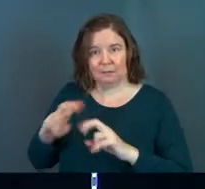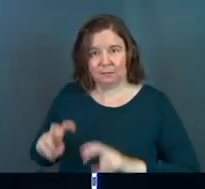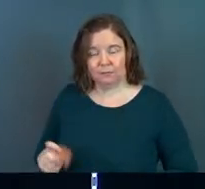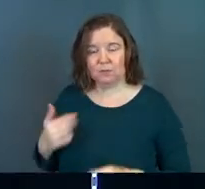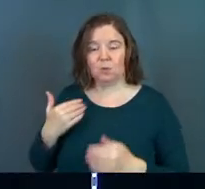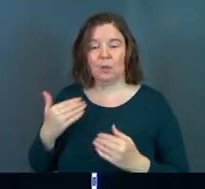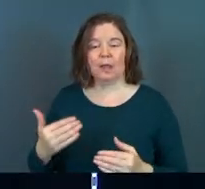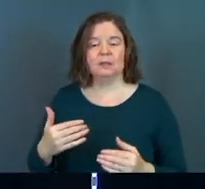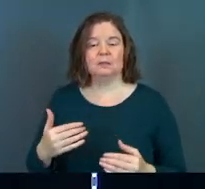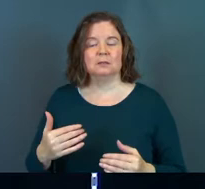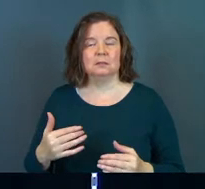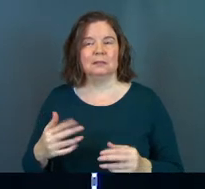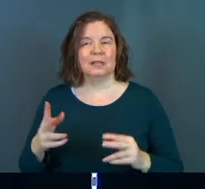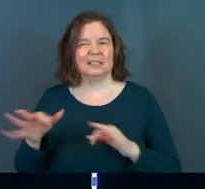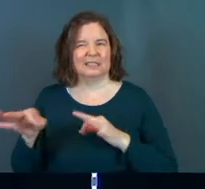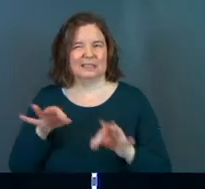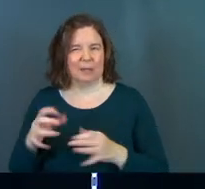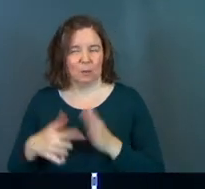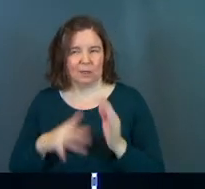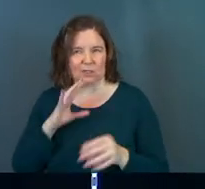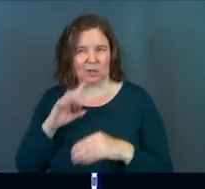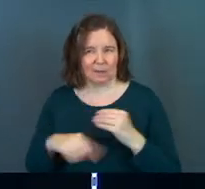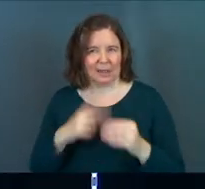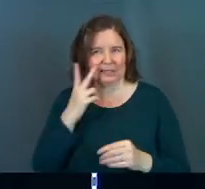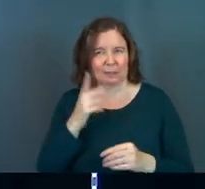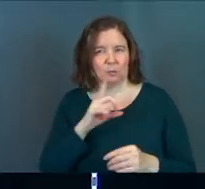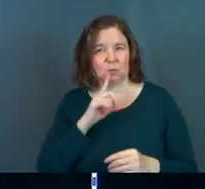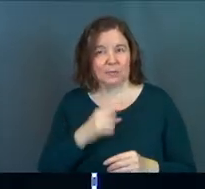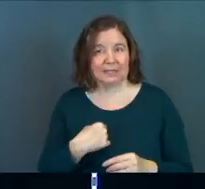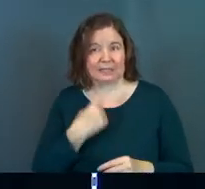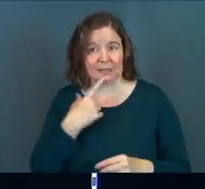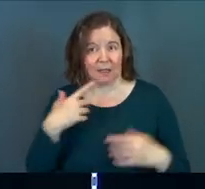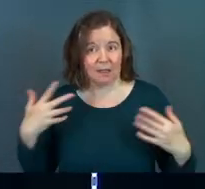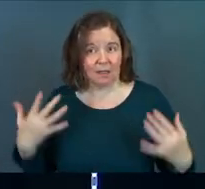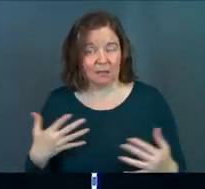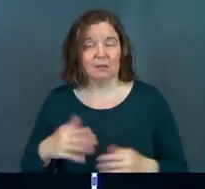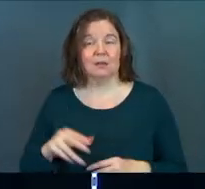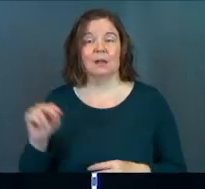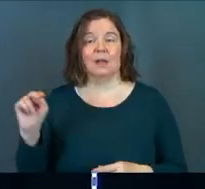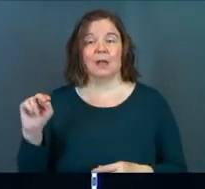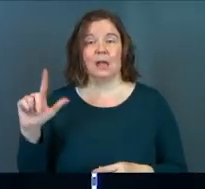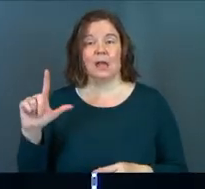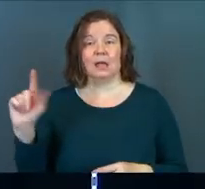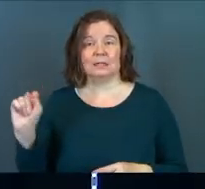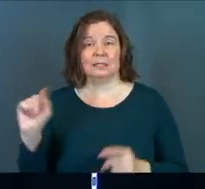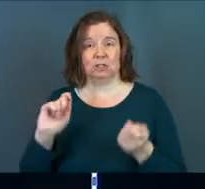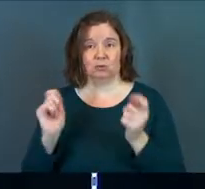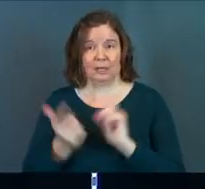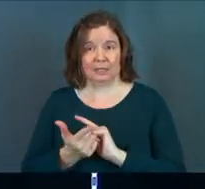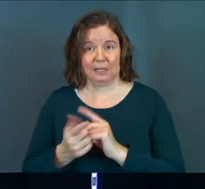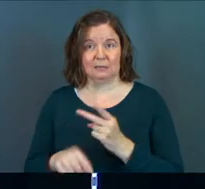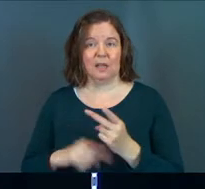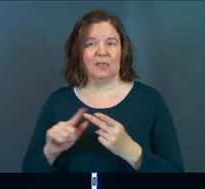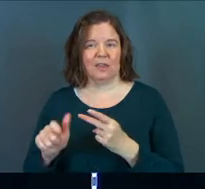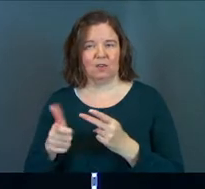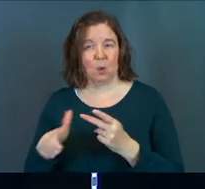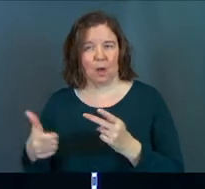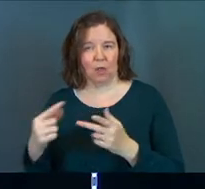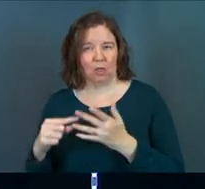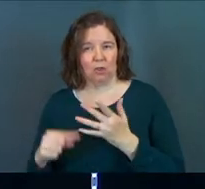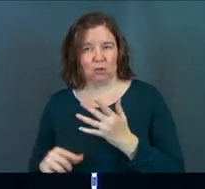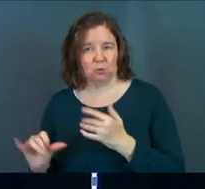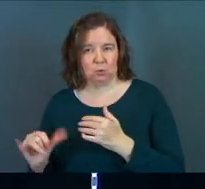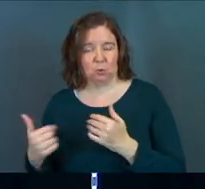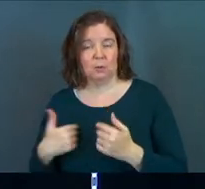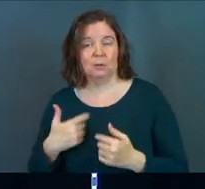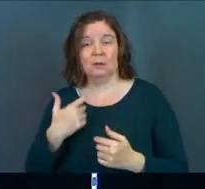So let's explain what he's talking about. Let's see what he's really saying. In the NLT translation and in a few other translations of this